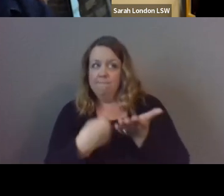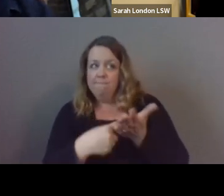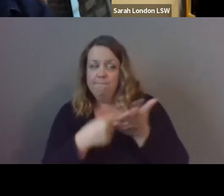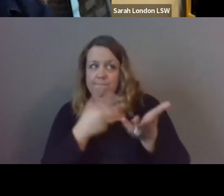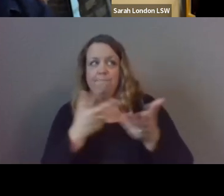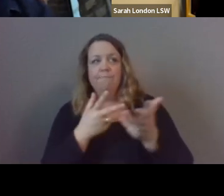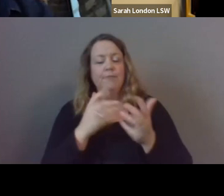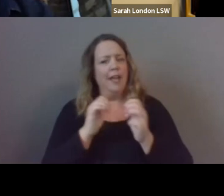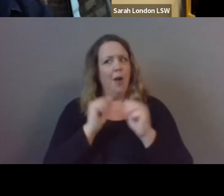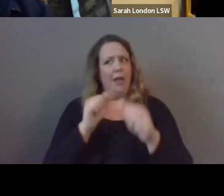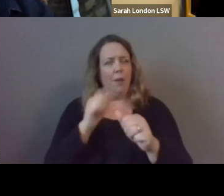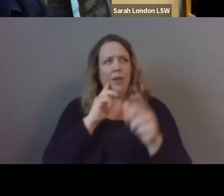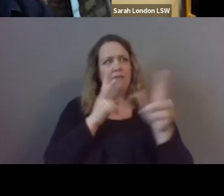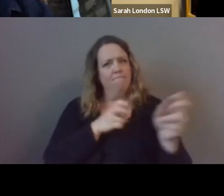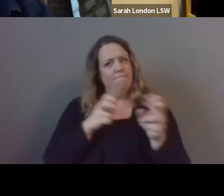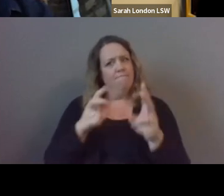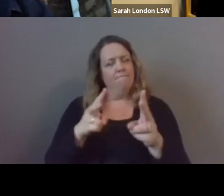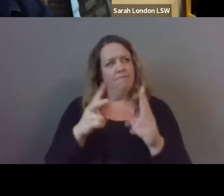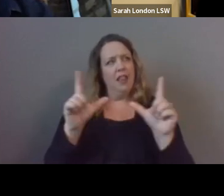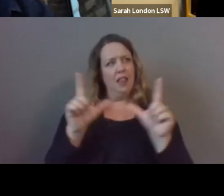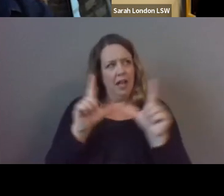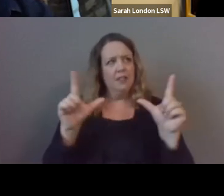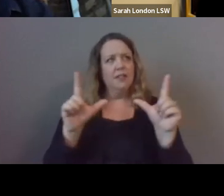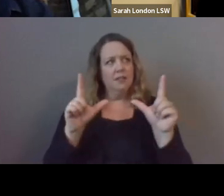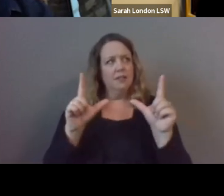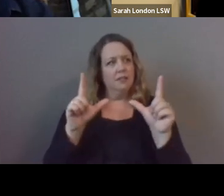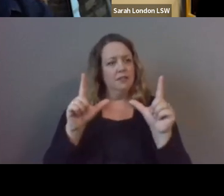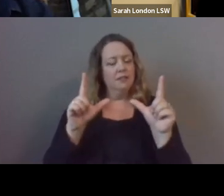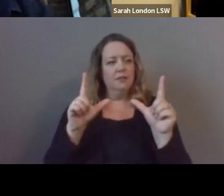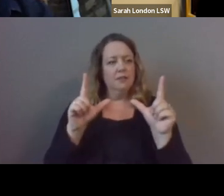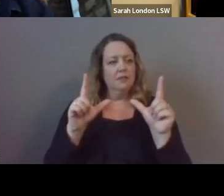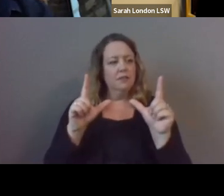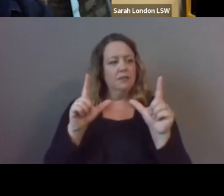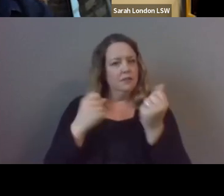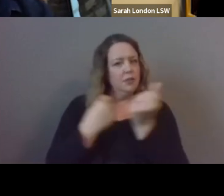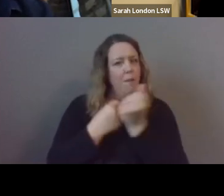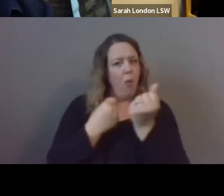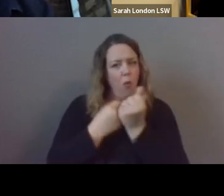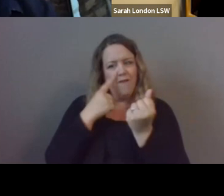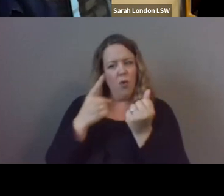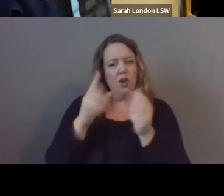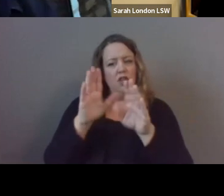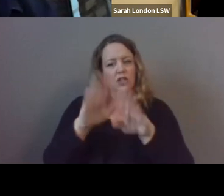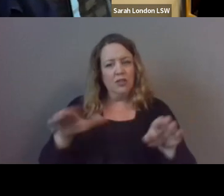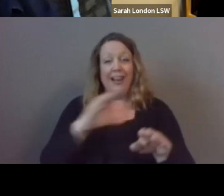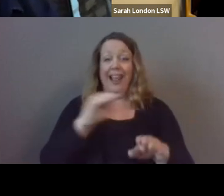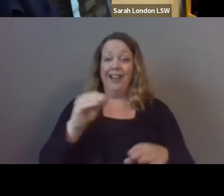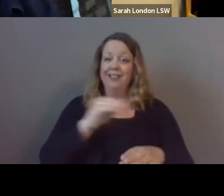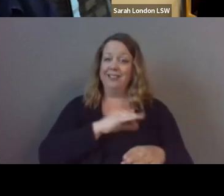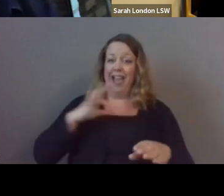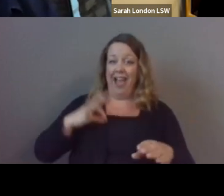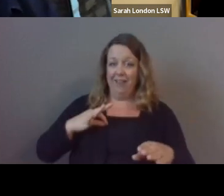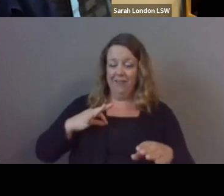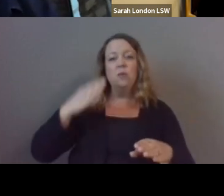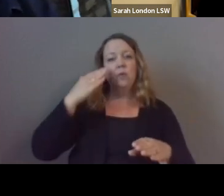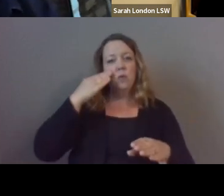you know licensed uh assistance to our kids but also our staff as you can hear the mentors talking